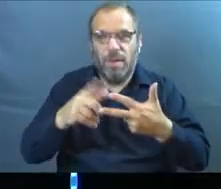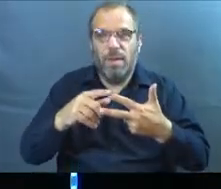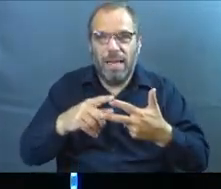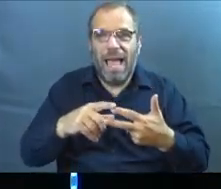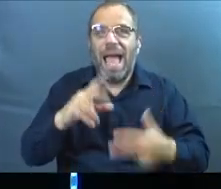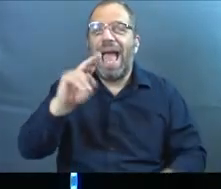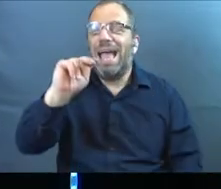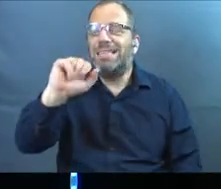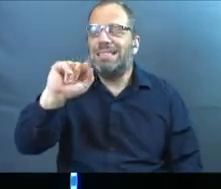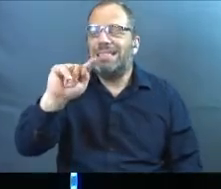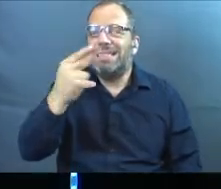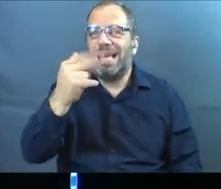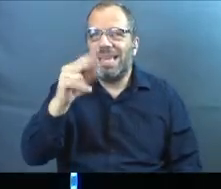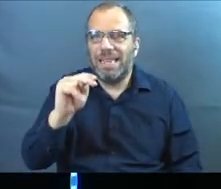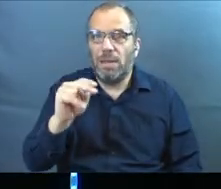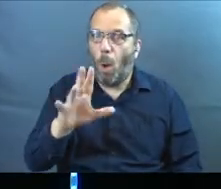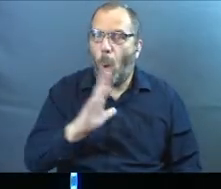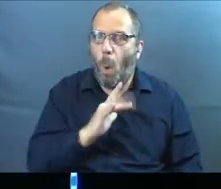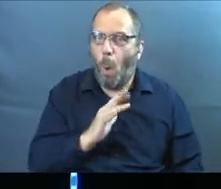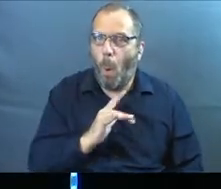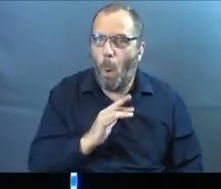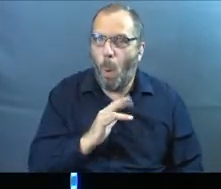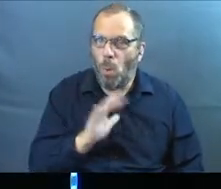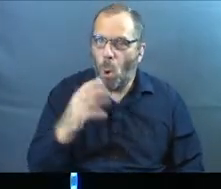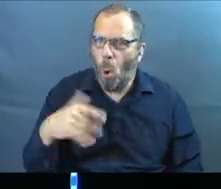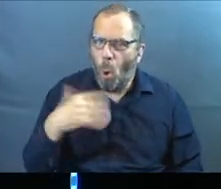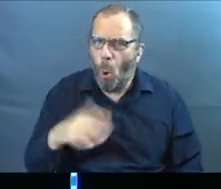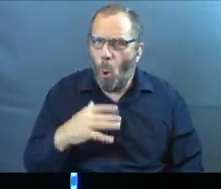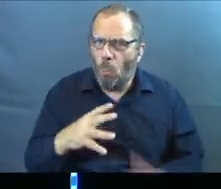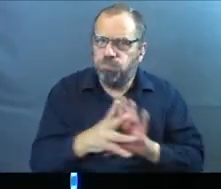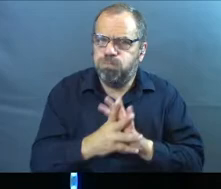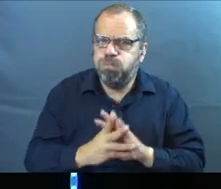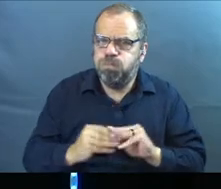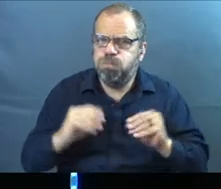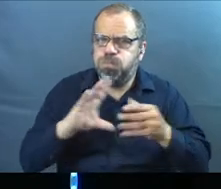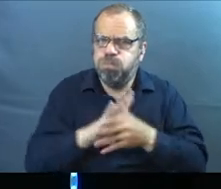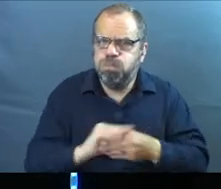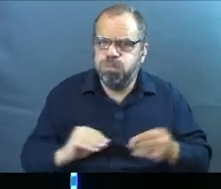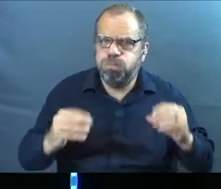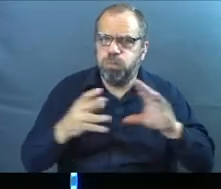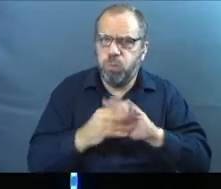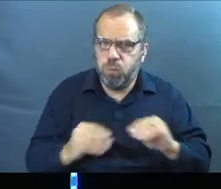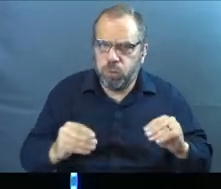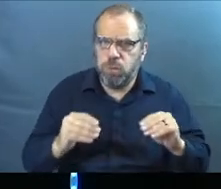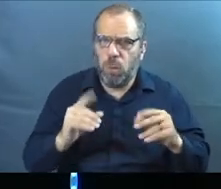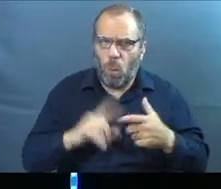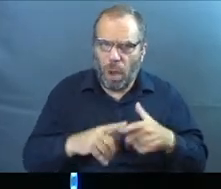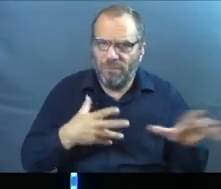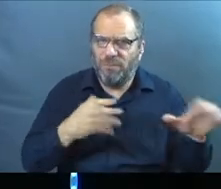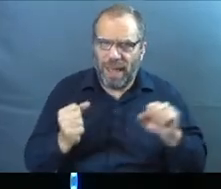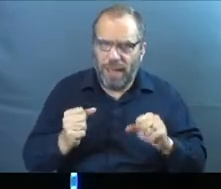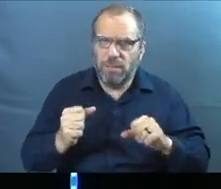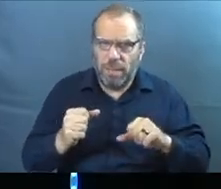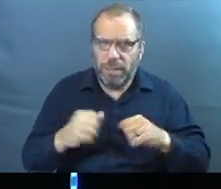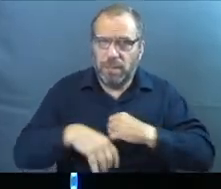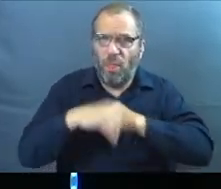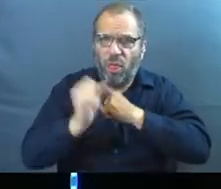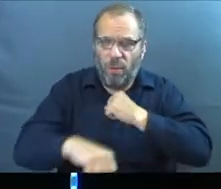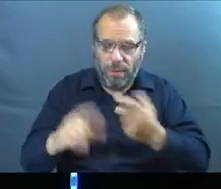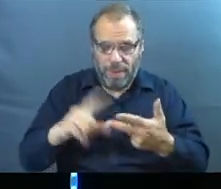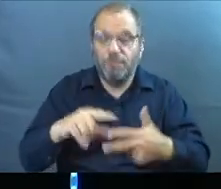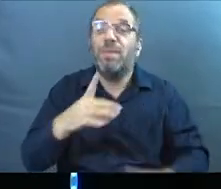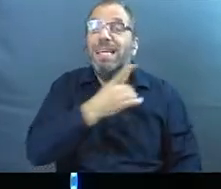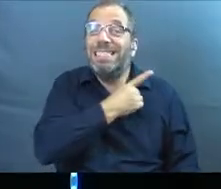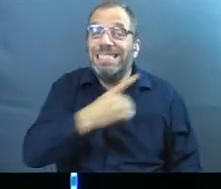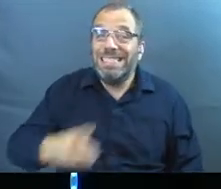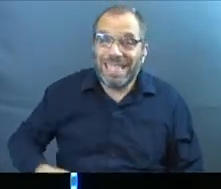and Nathan, okay? So this is a really cool one. It's kind of heavy, but it's really, really good. So I'm going to move through this one pretty quick because it can be longer, but King